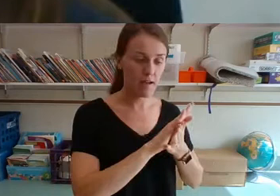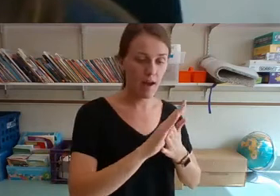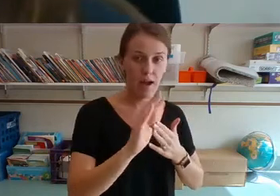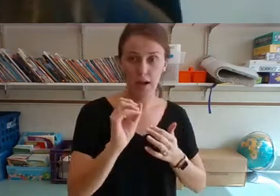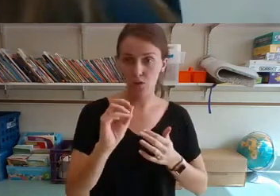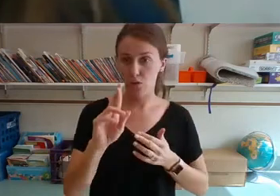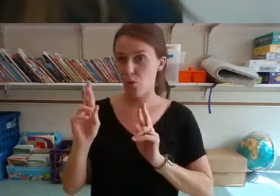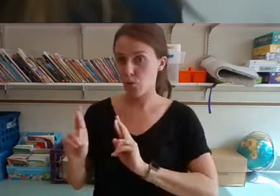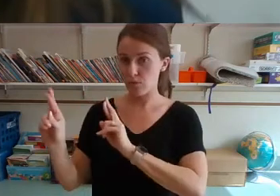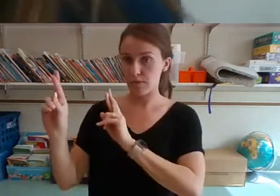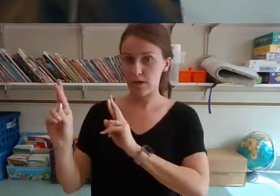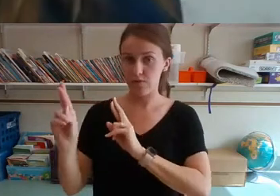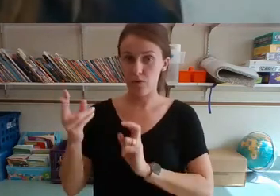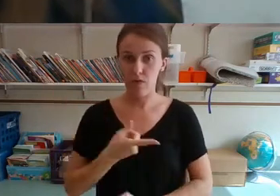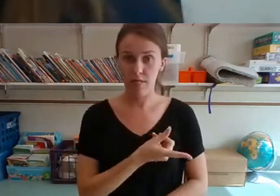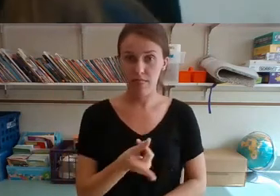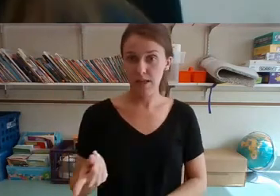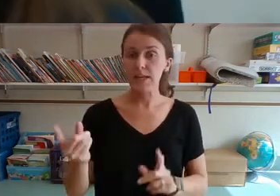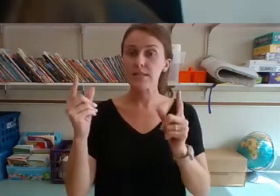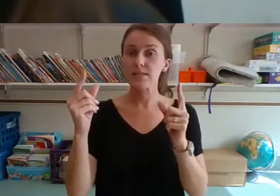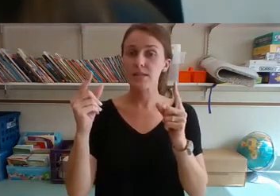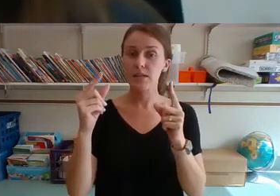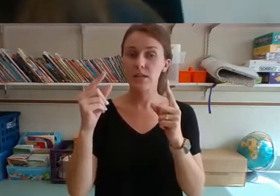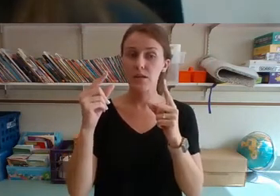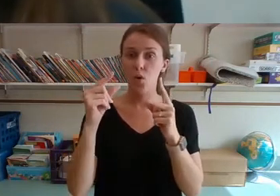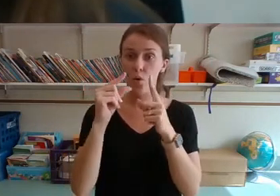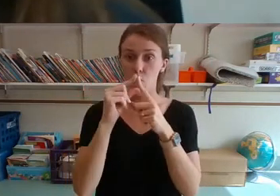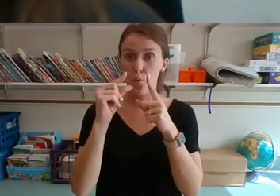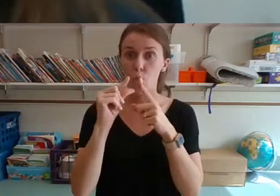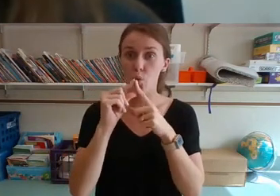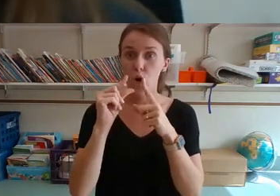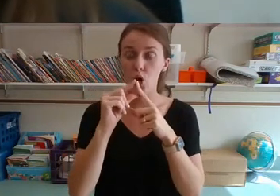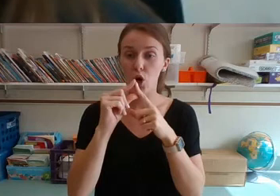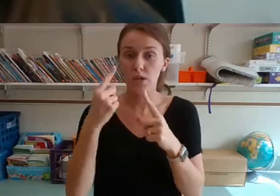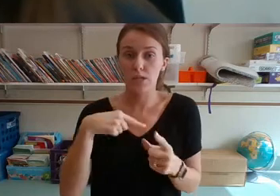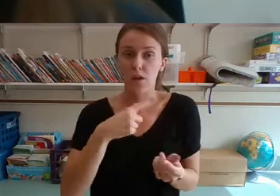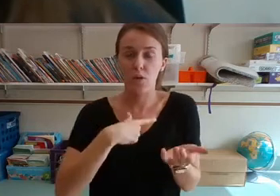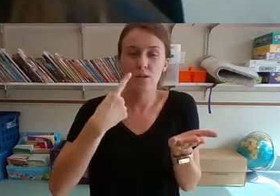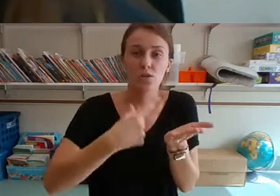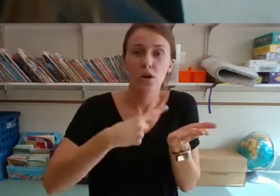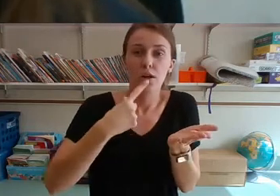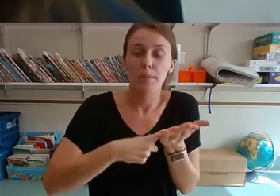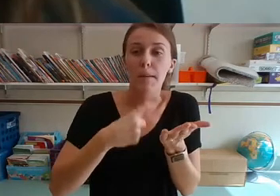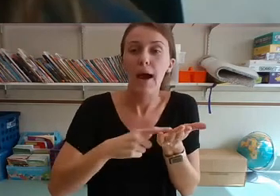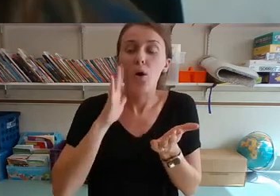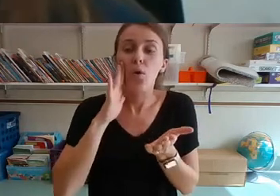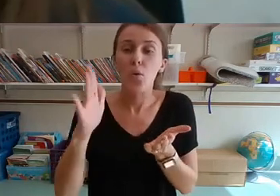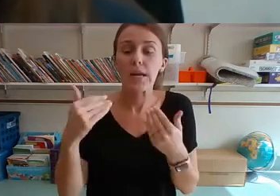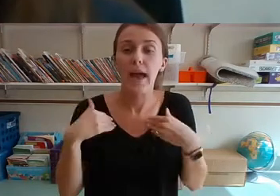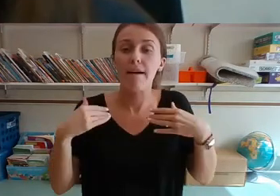These concepts or words that we're going to be talking about are going to be in inner explorer activities